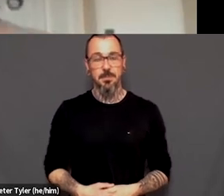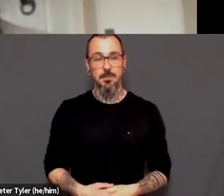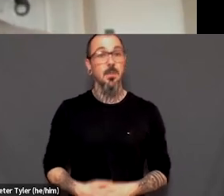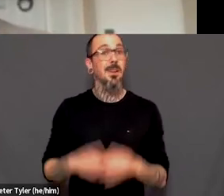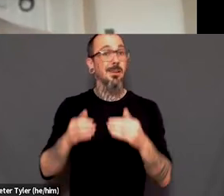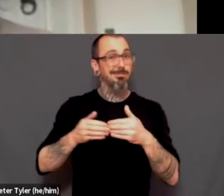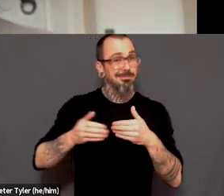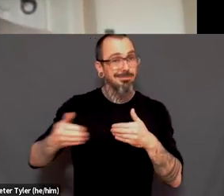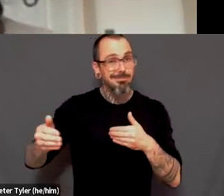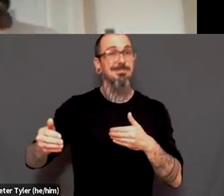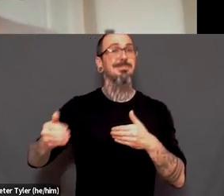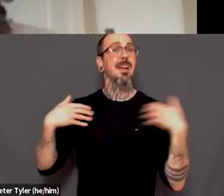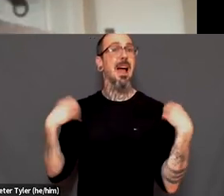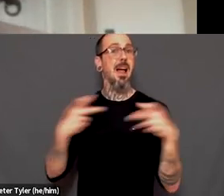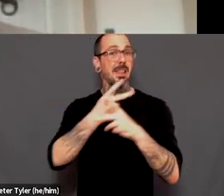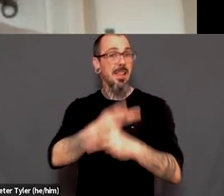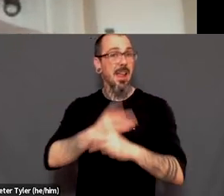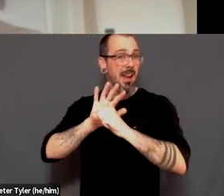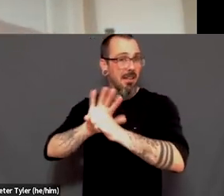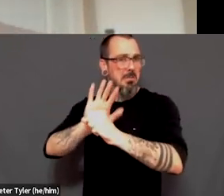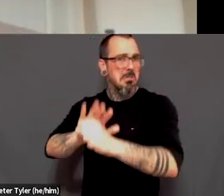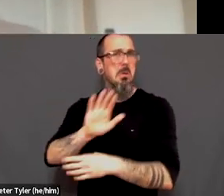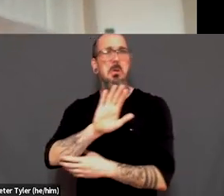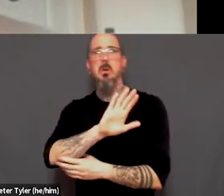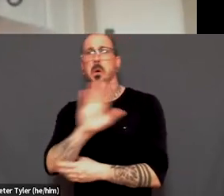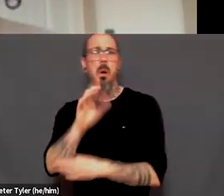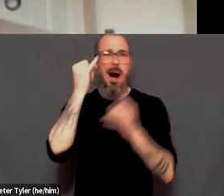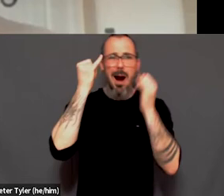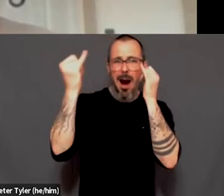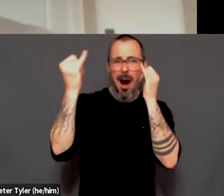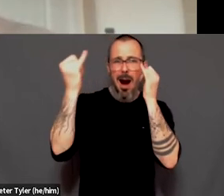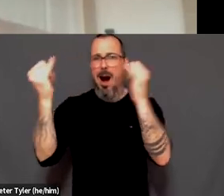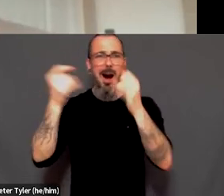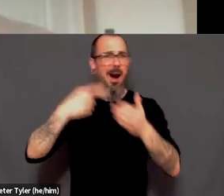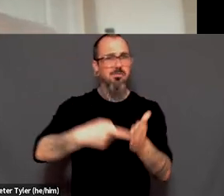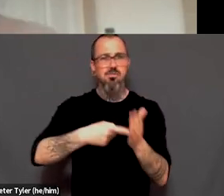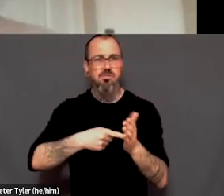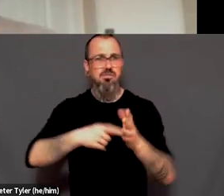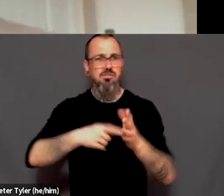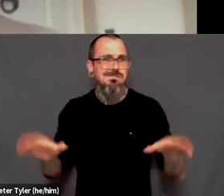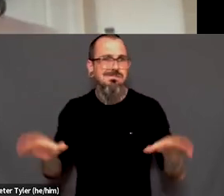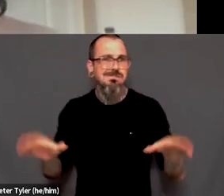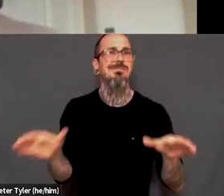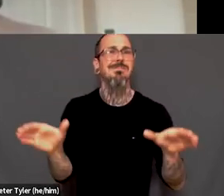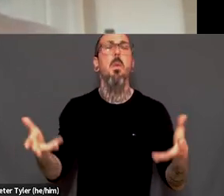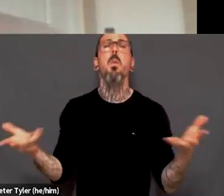healthcare advocacy? I know we have some, we have three quick question and answers, but how do we, uh,